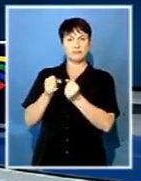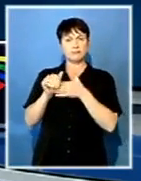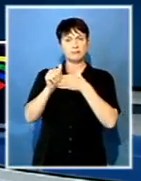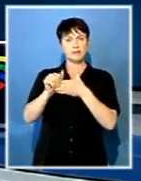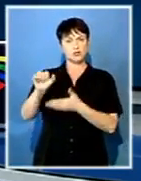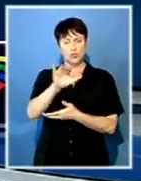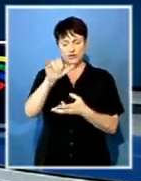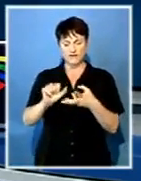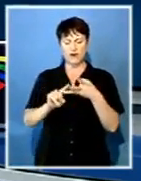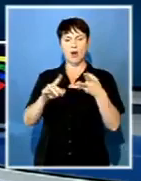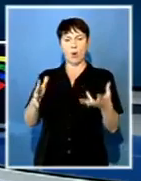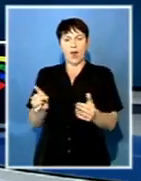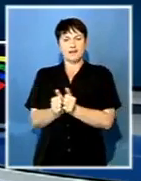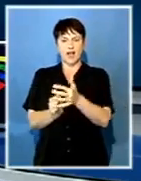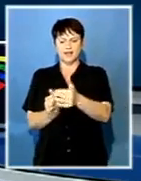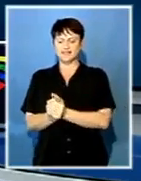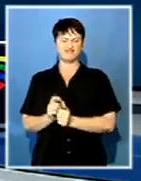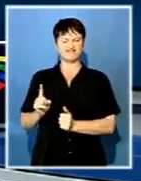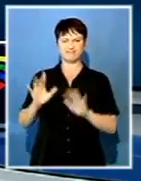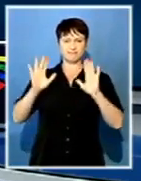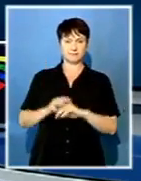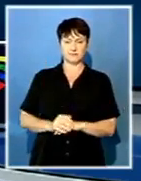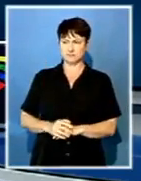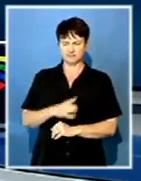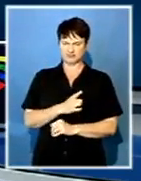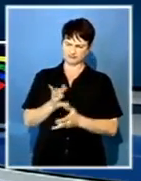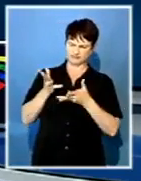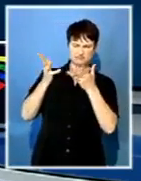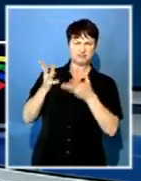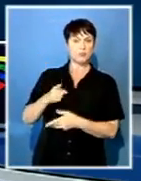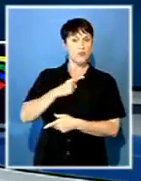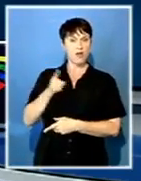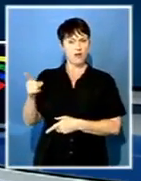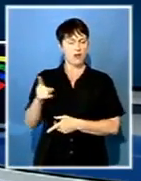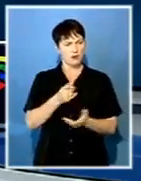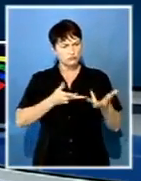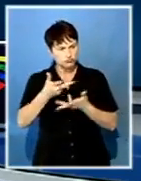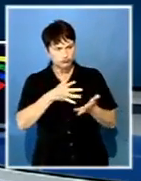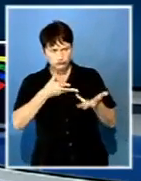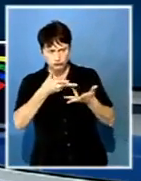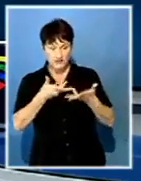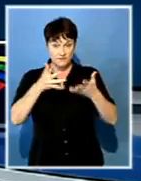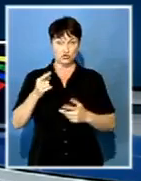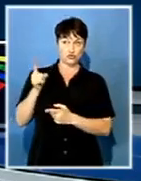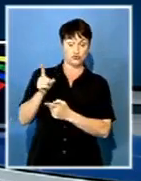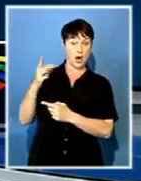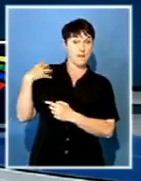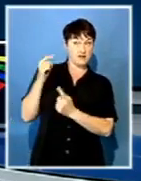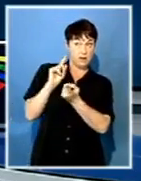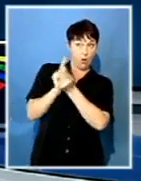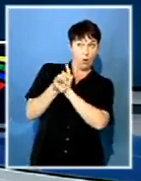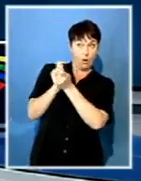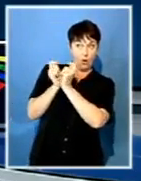lambasted him for not consulting Alliance partners on the Cabinet reshuffle, which it says was not based on merit but